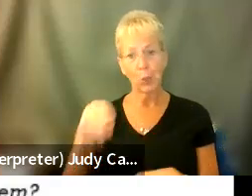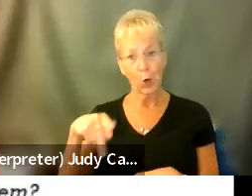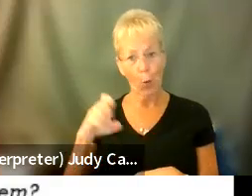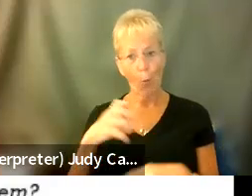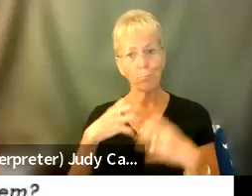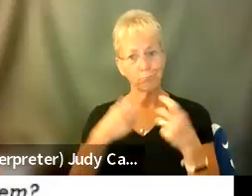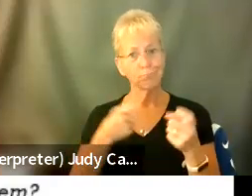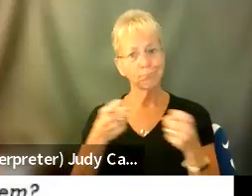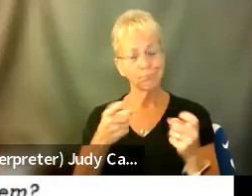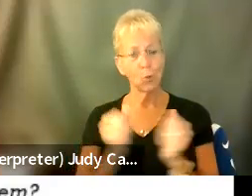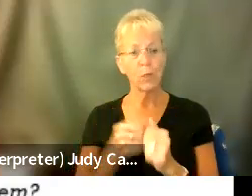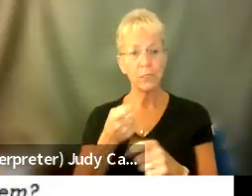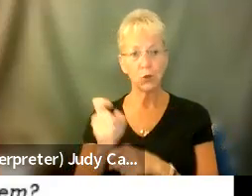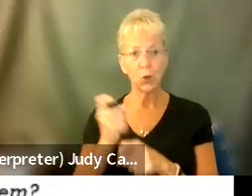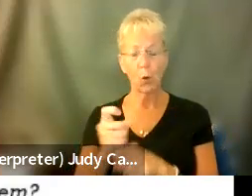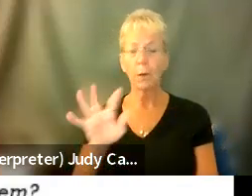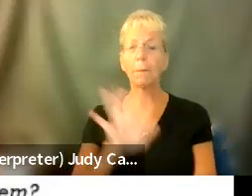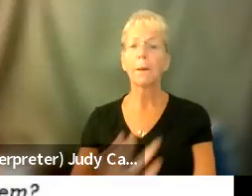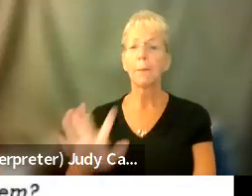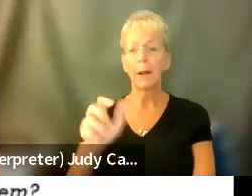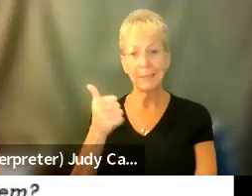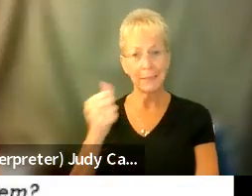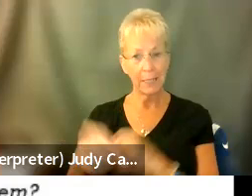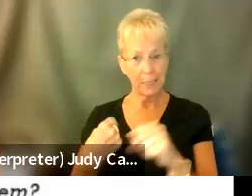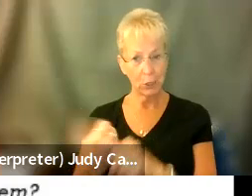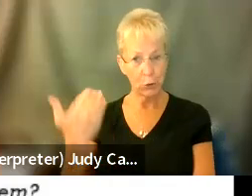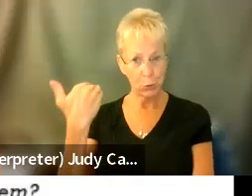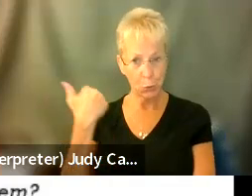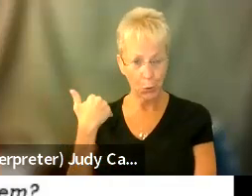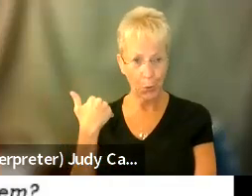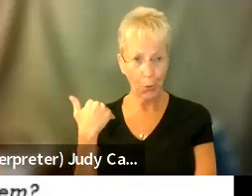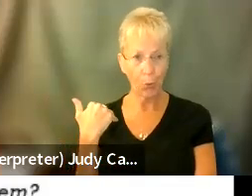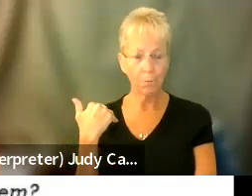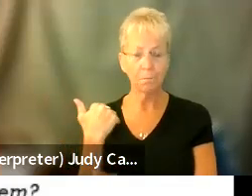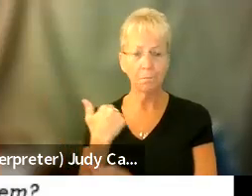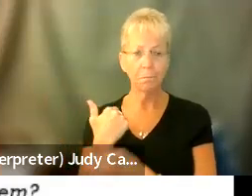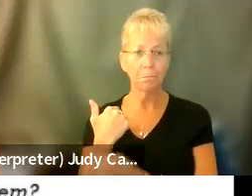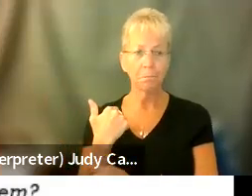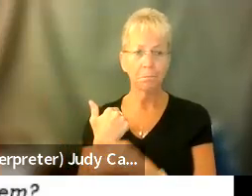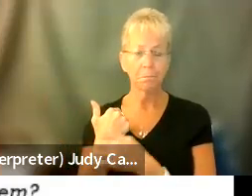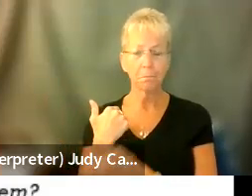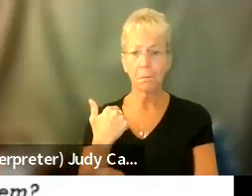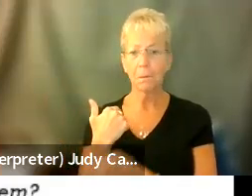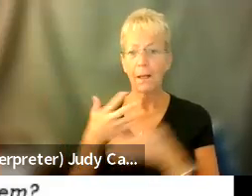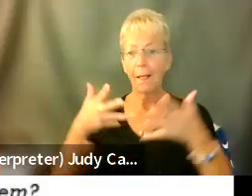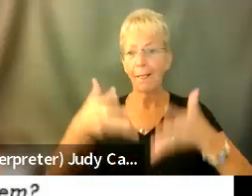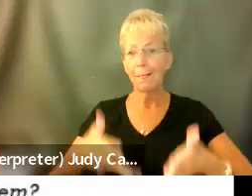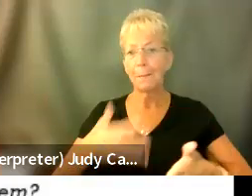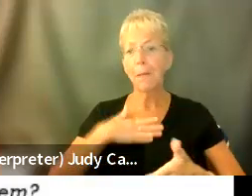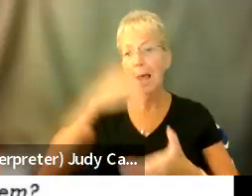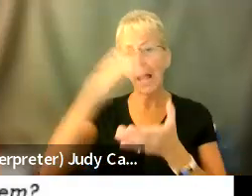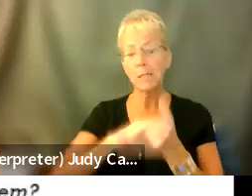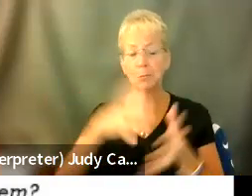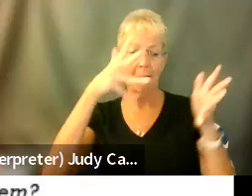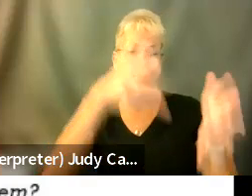But about 10 years ago, I was left by my husband at